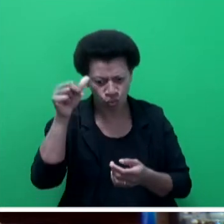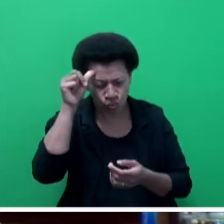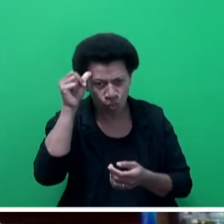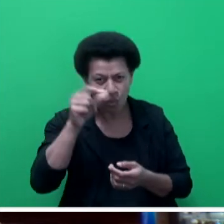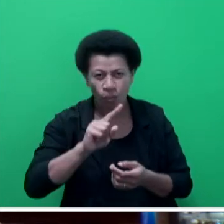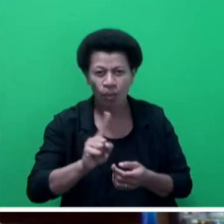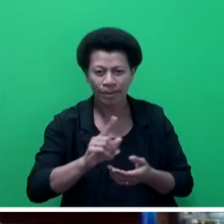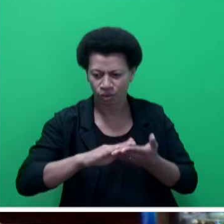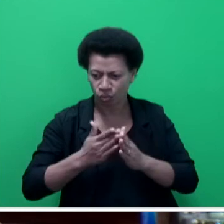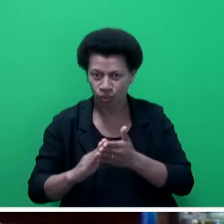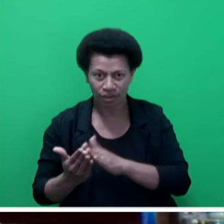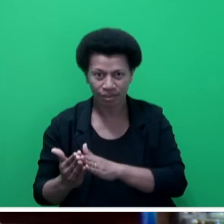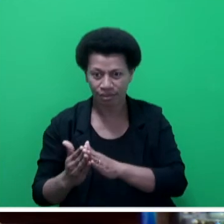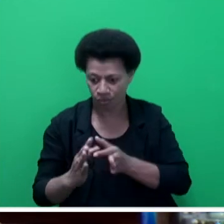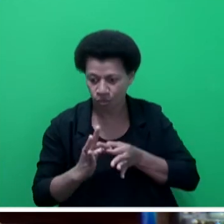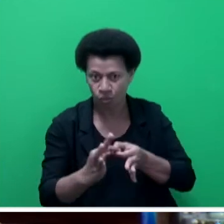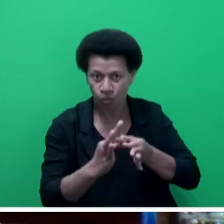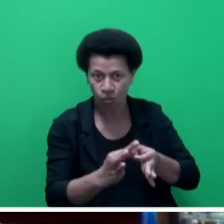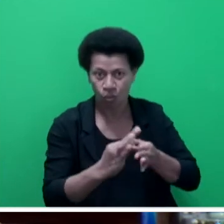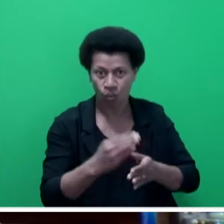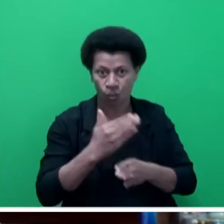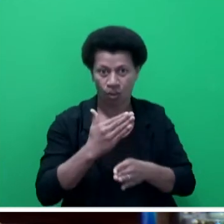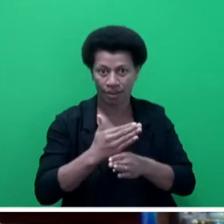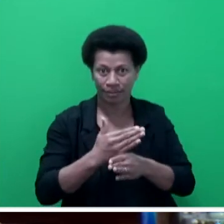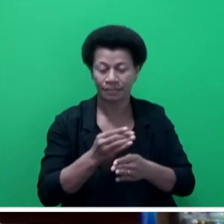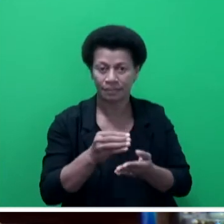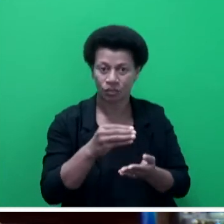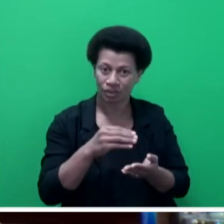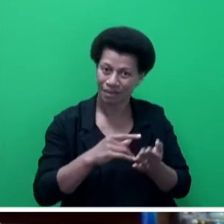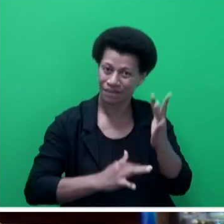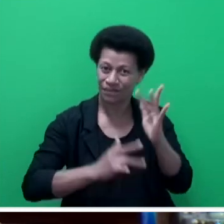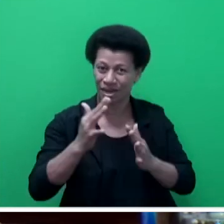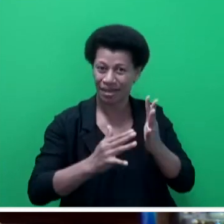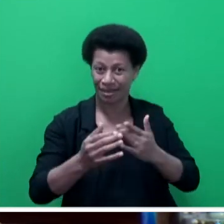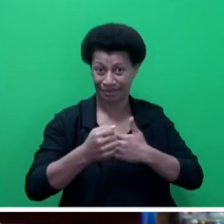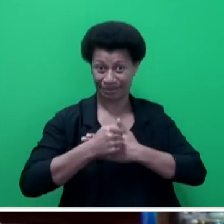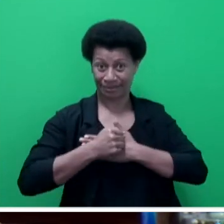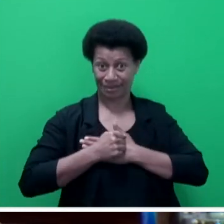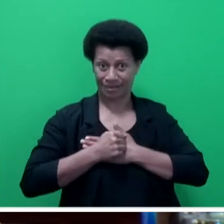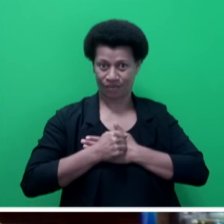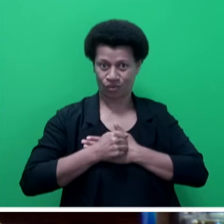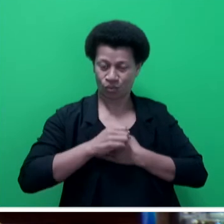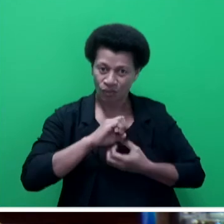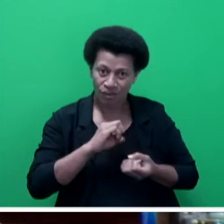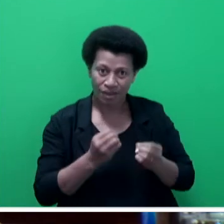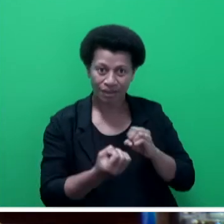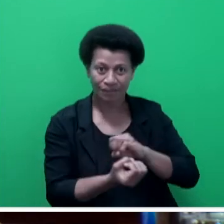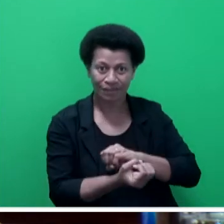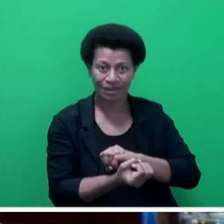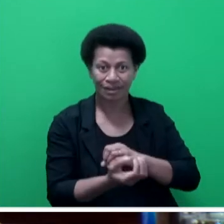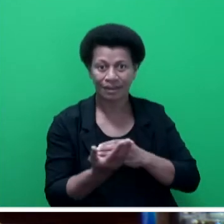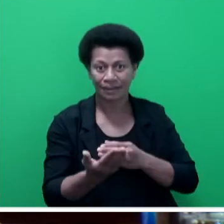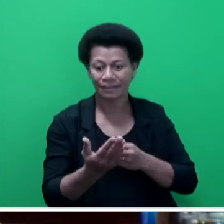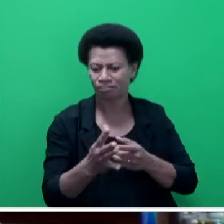that will work closely with the fire service to effectively respond in the event of any emergency.